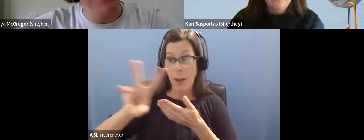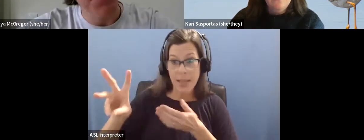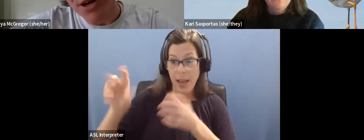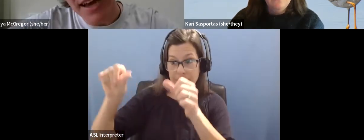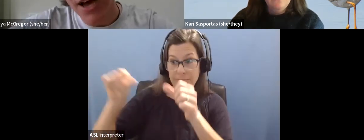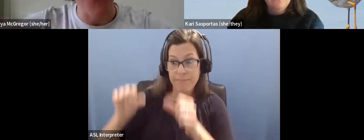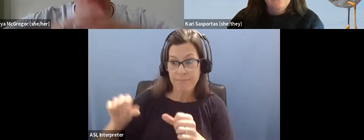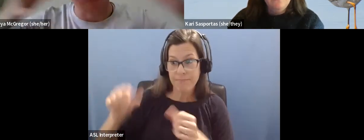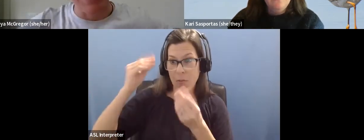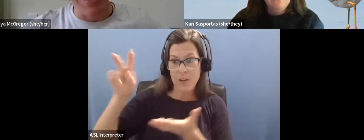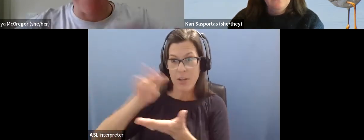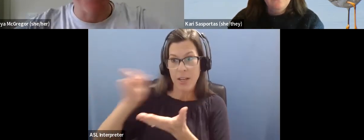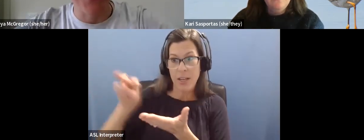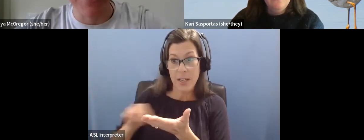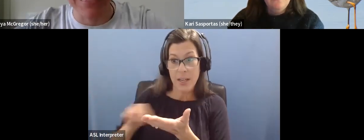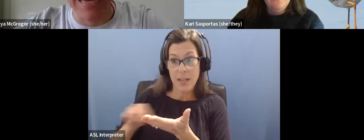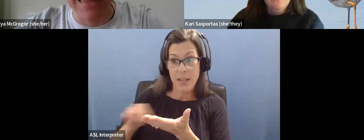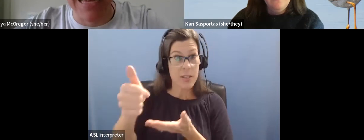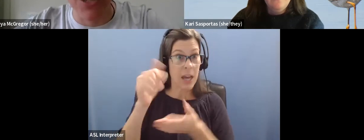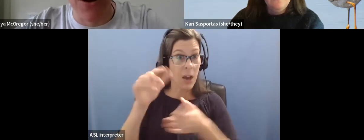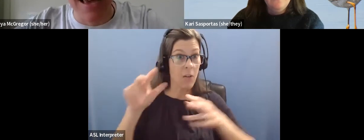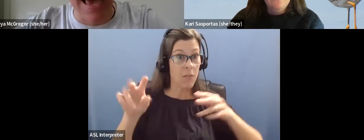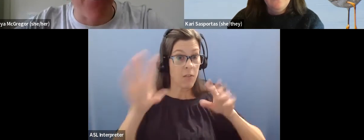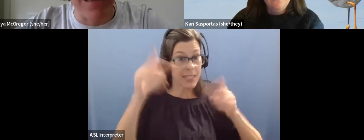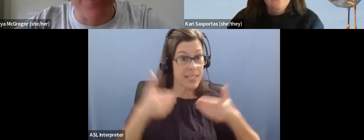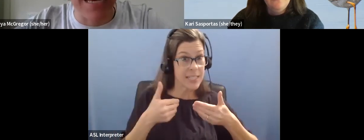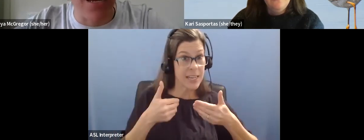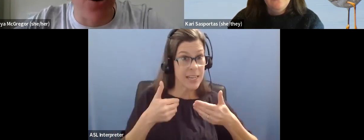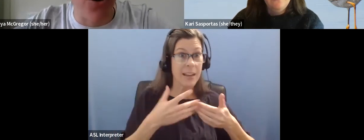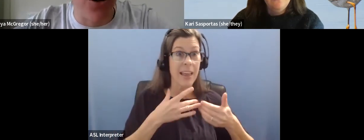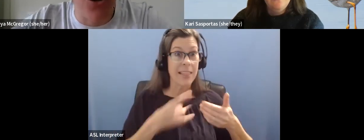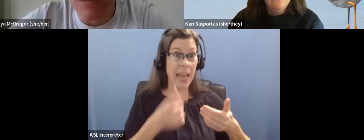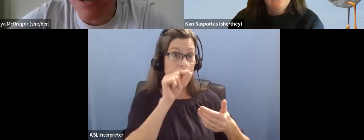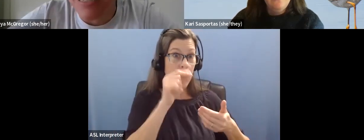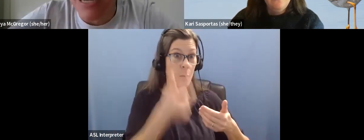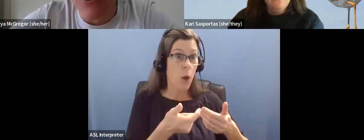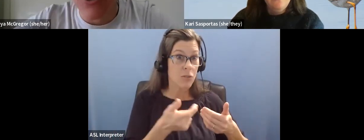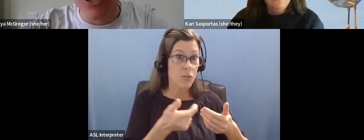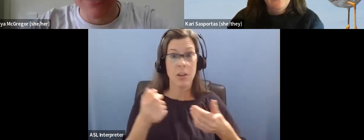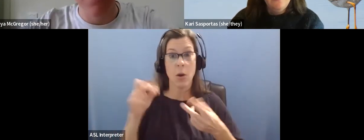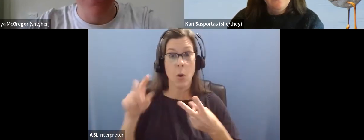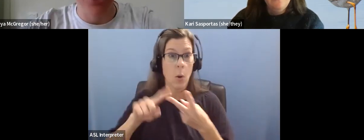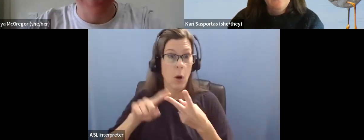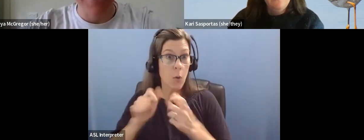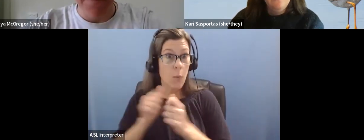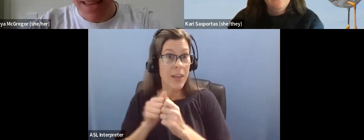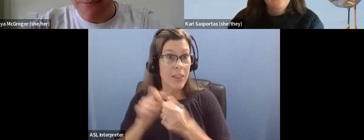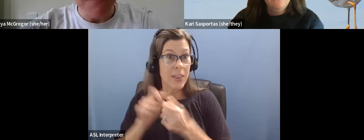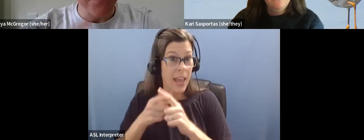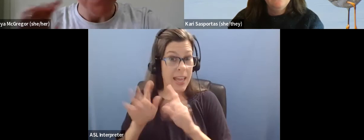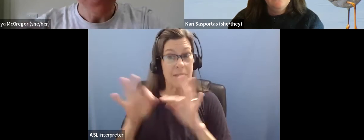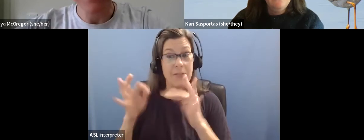an autistic birder or, um, or anything like that. So yeah, we'd love to hear your, your experiences and your, your tips and tricks.